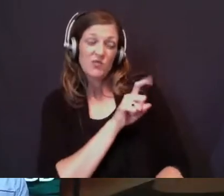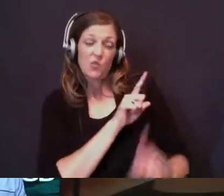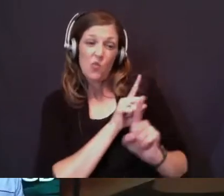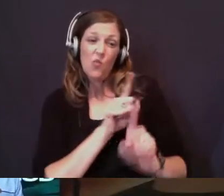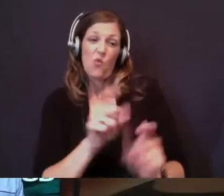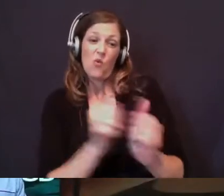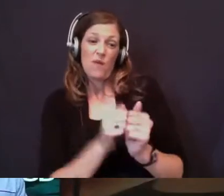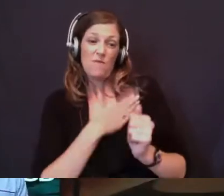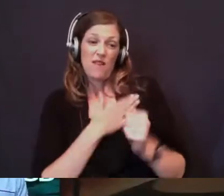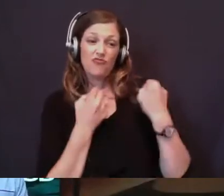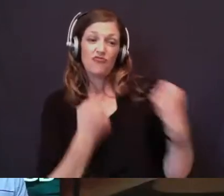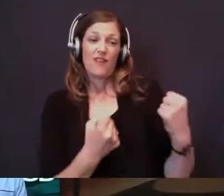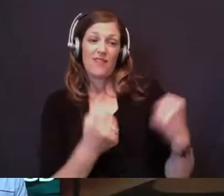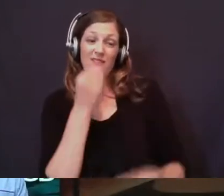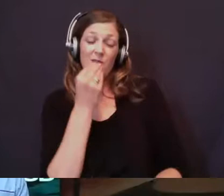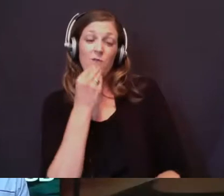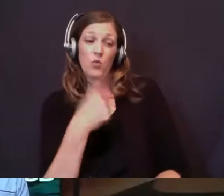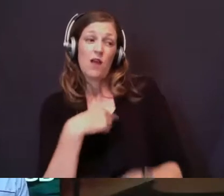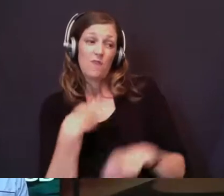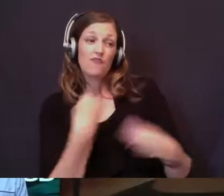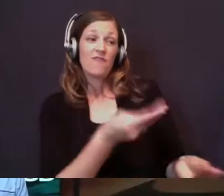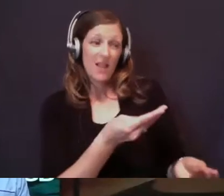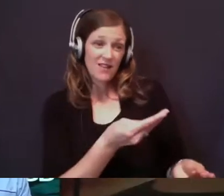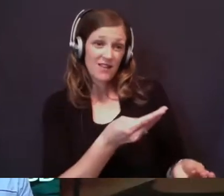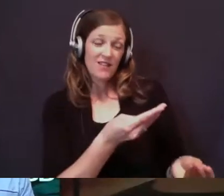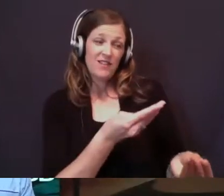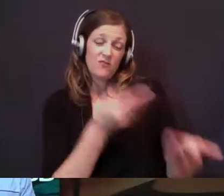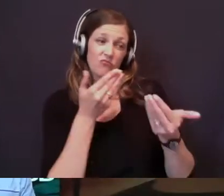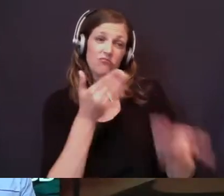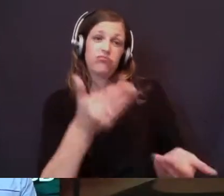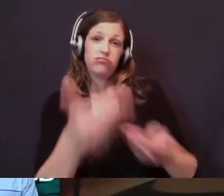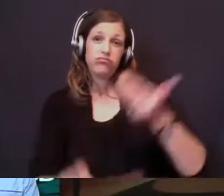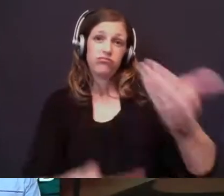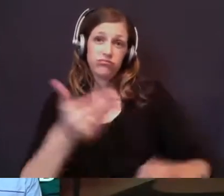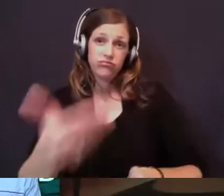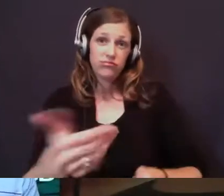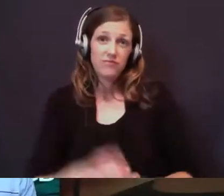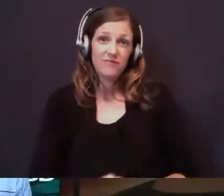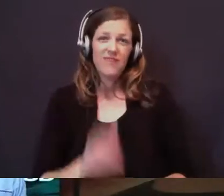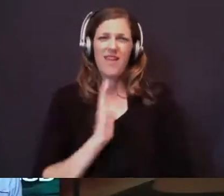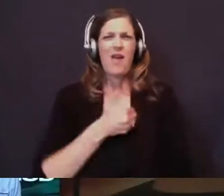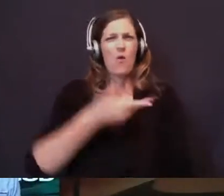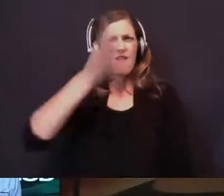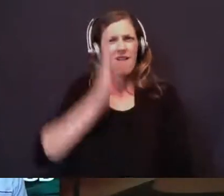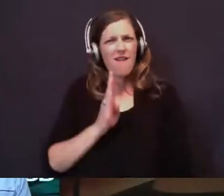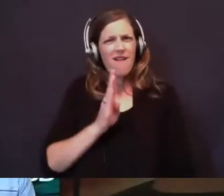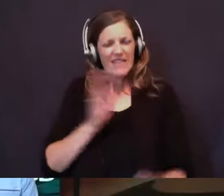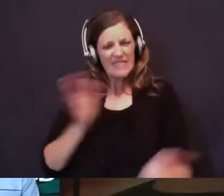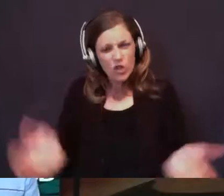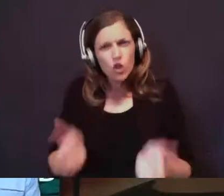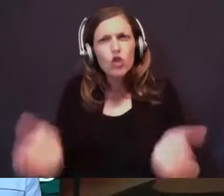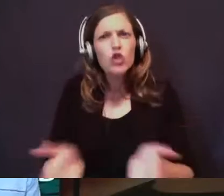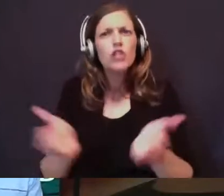in the food that I will provide you to go forward. Our God is an encouraging God.